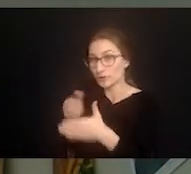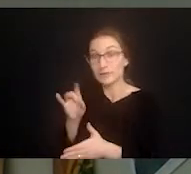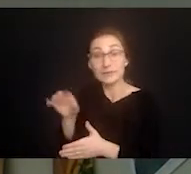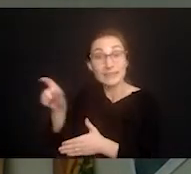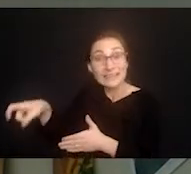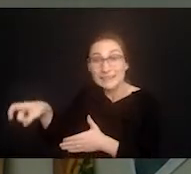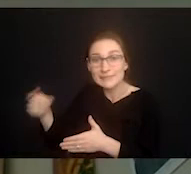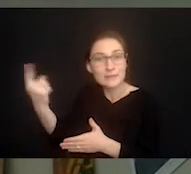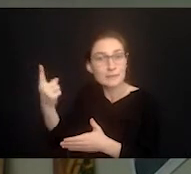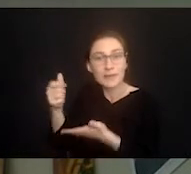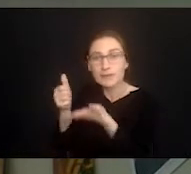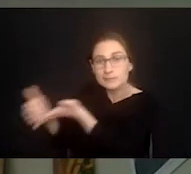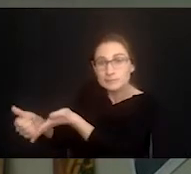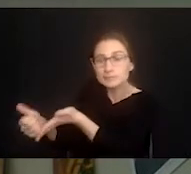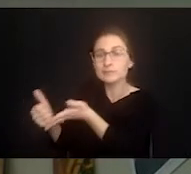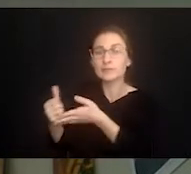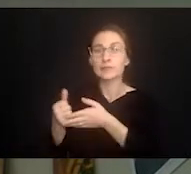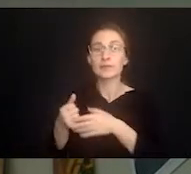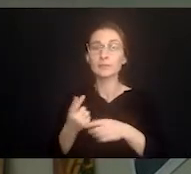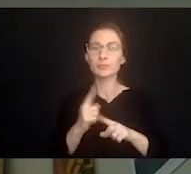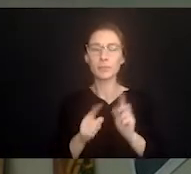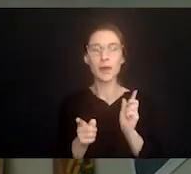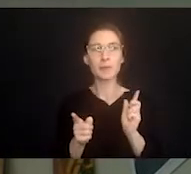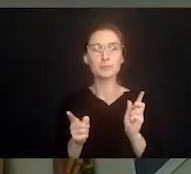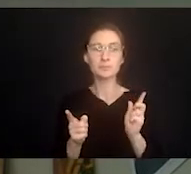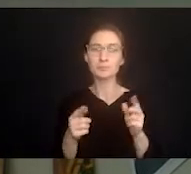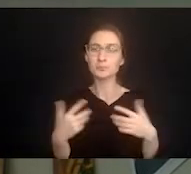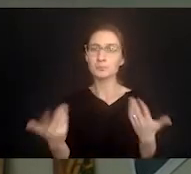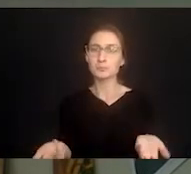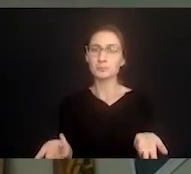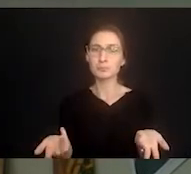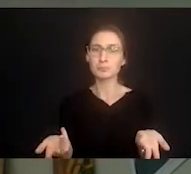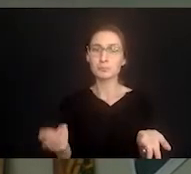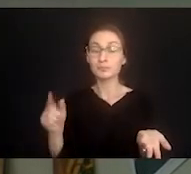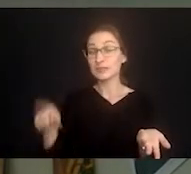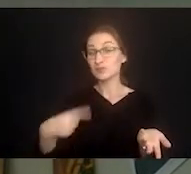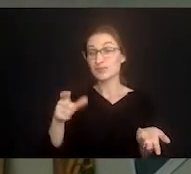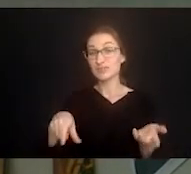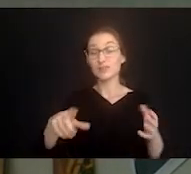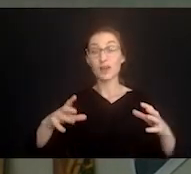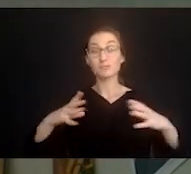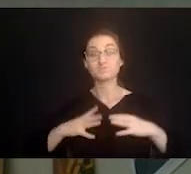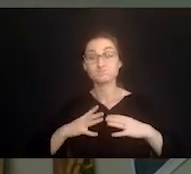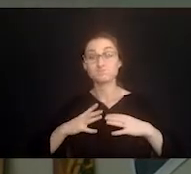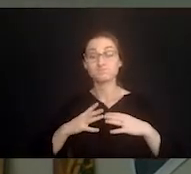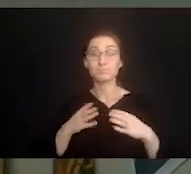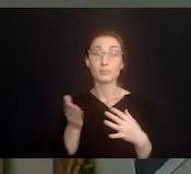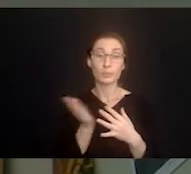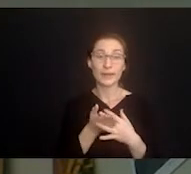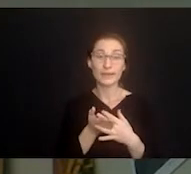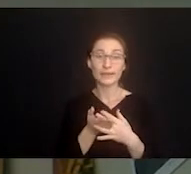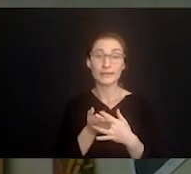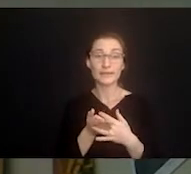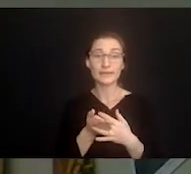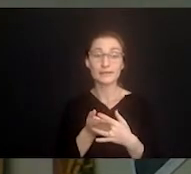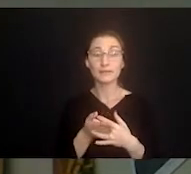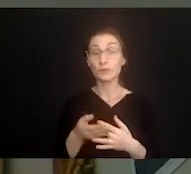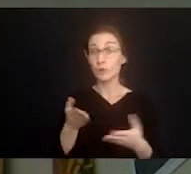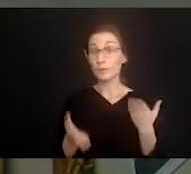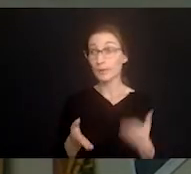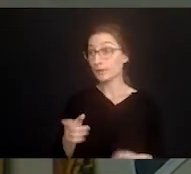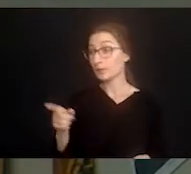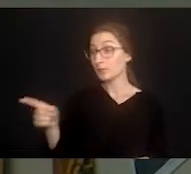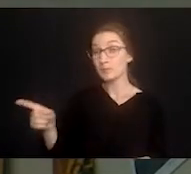go too far in case you need something while he's in bed. But I also just I just need a break. I need a change of pace.